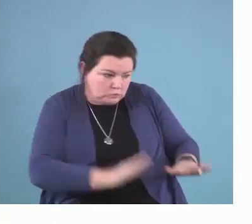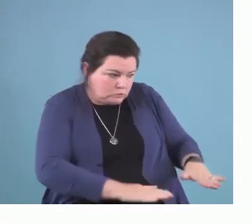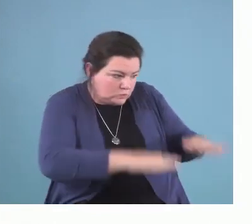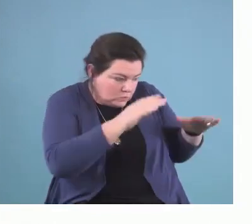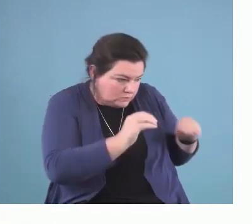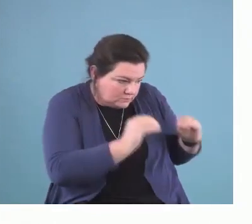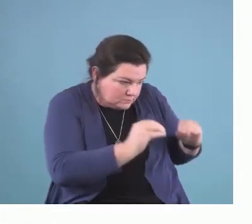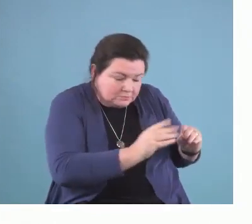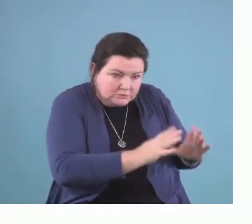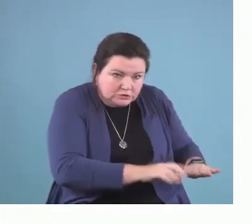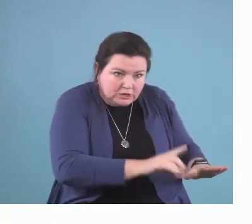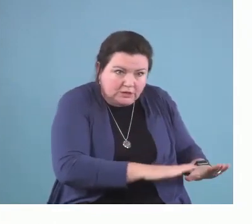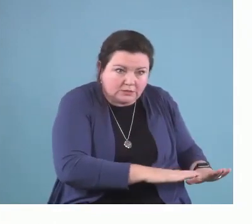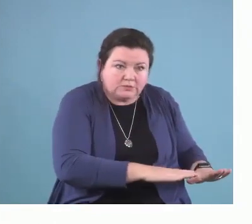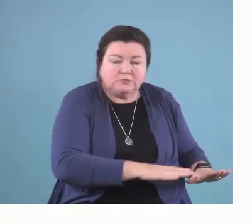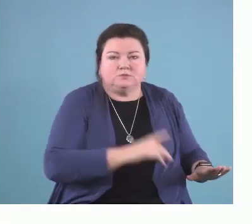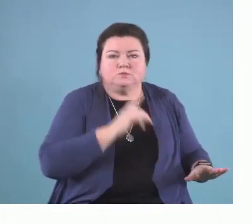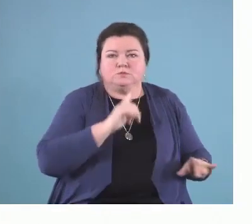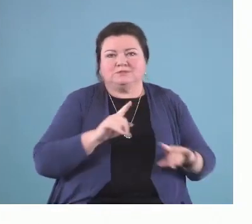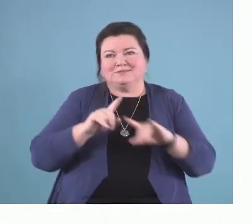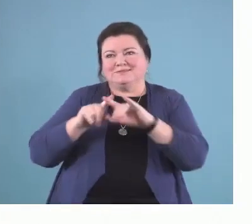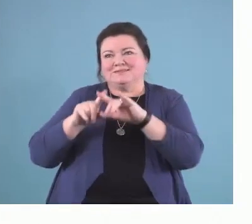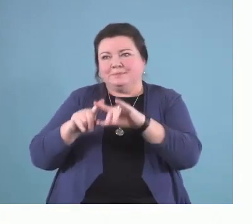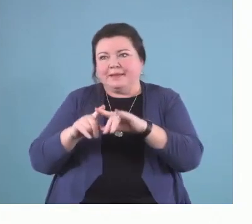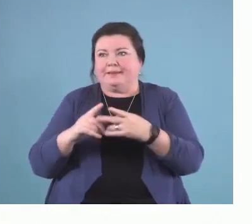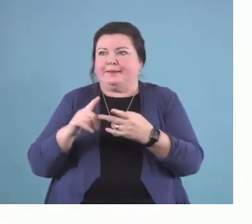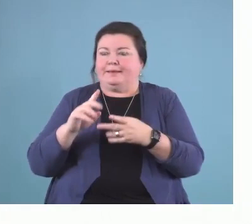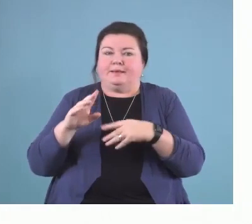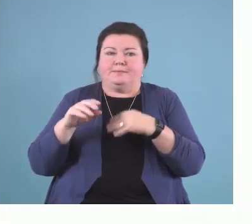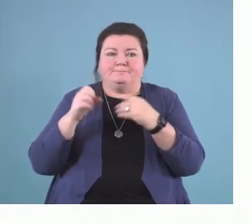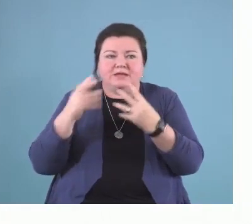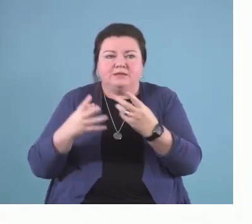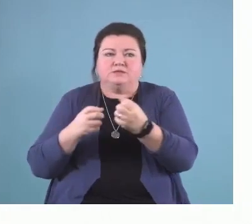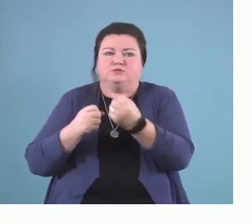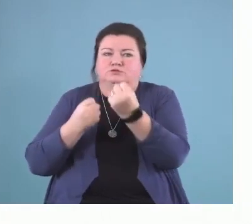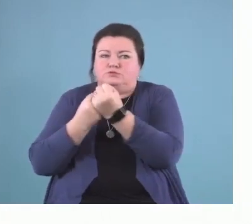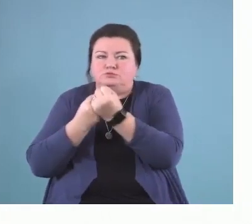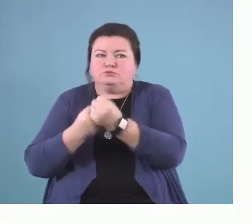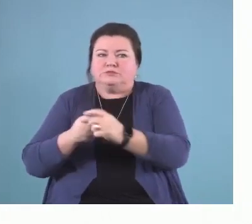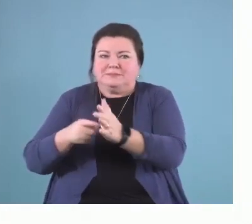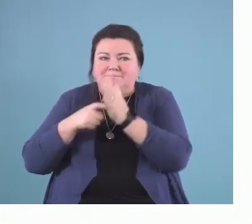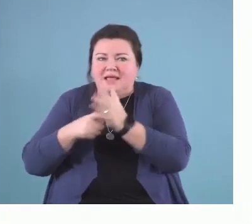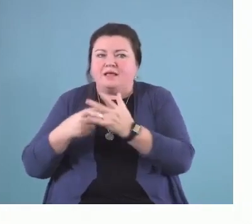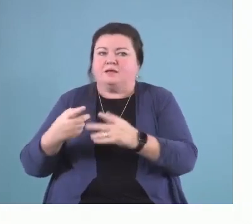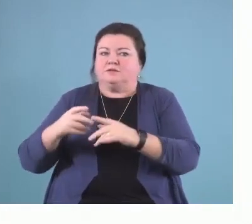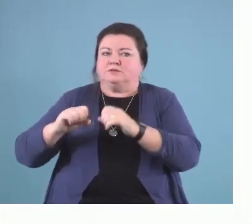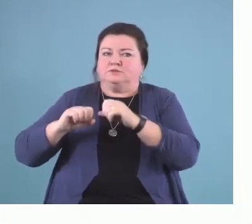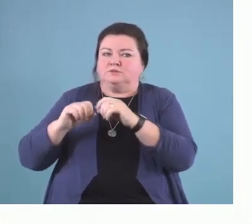depends on the role demands, stresses, and supports emanating from other settings.